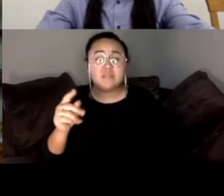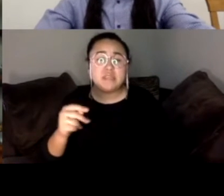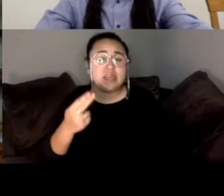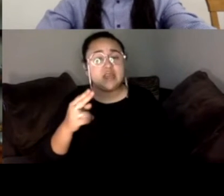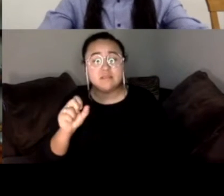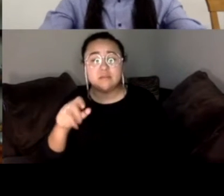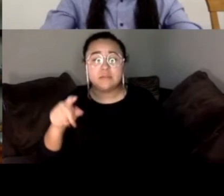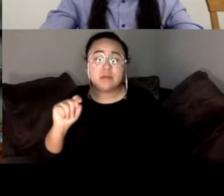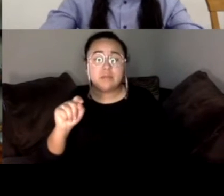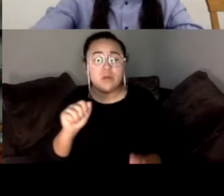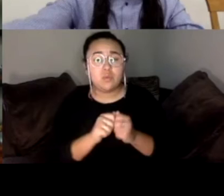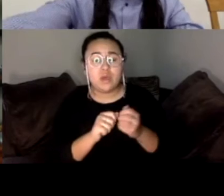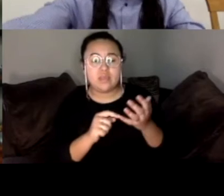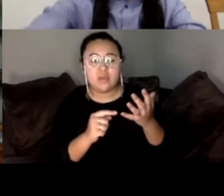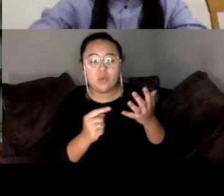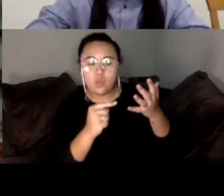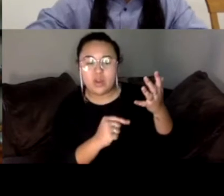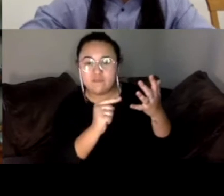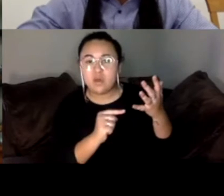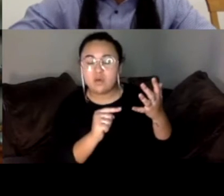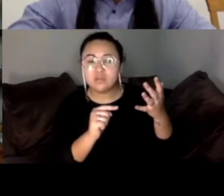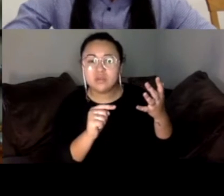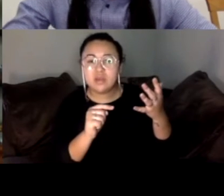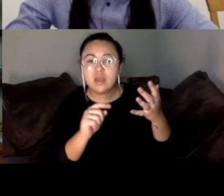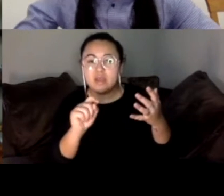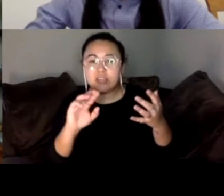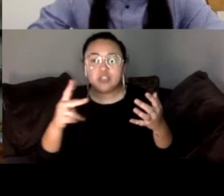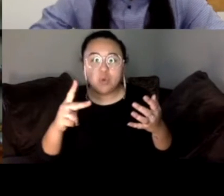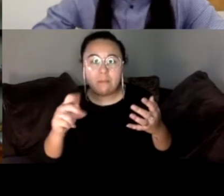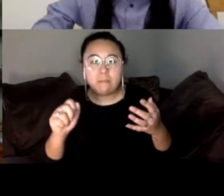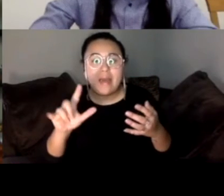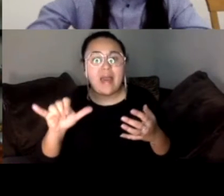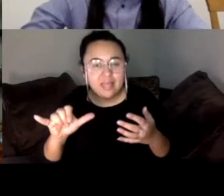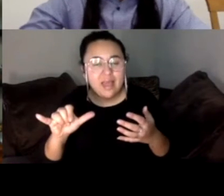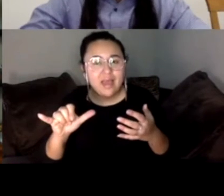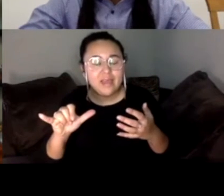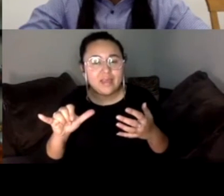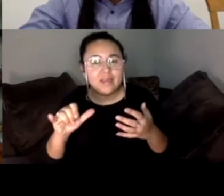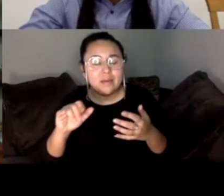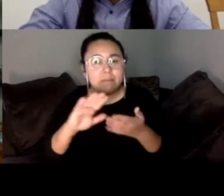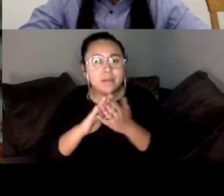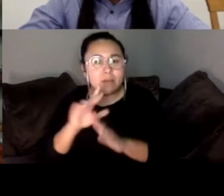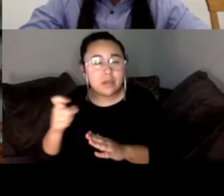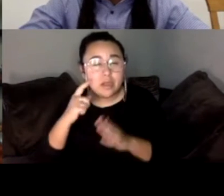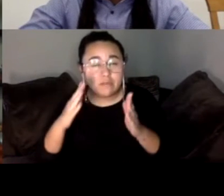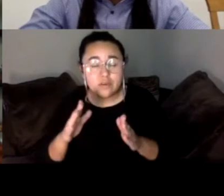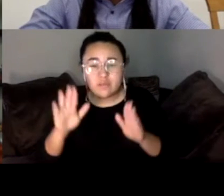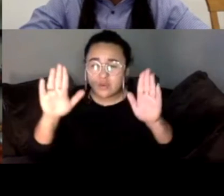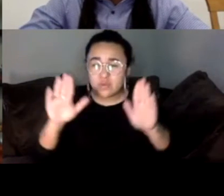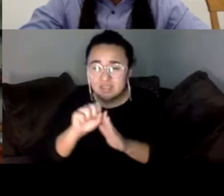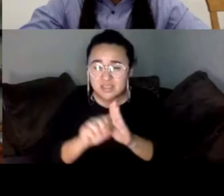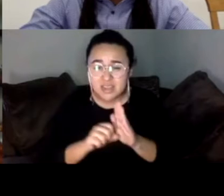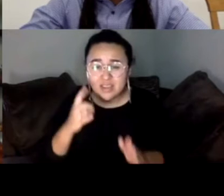Trump ally as governor of, of the great state of California. We just simply cannot allow that to happen. Um, because